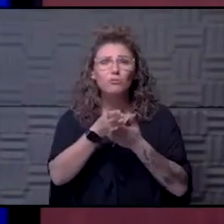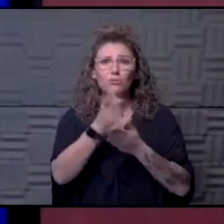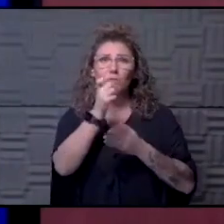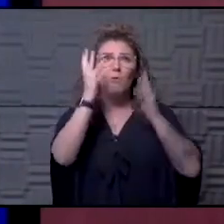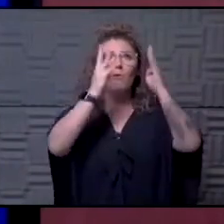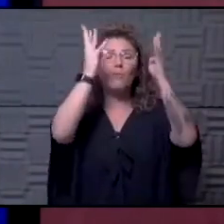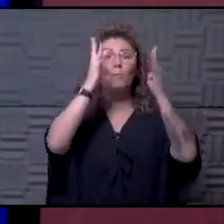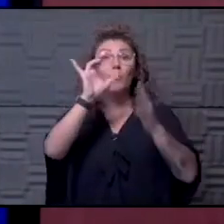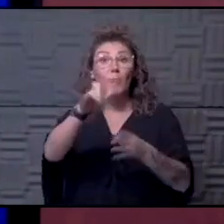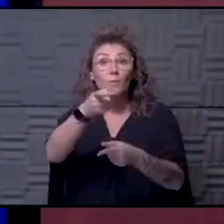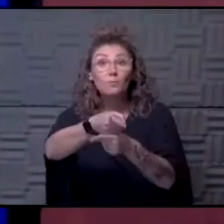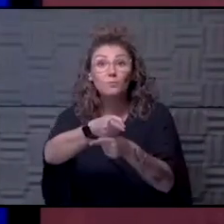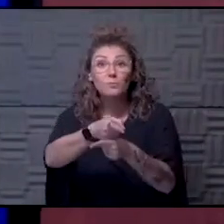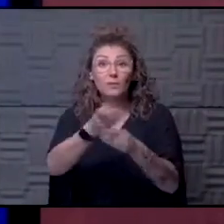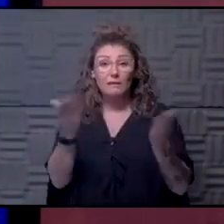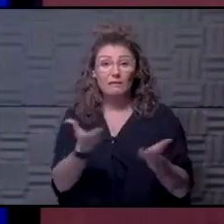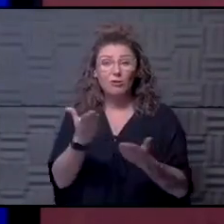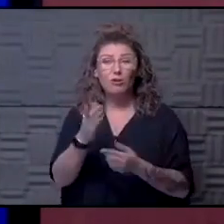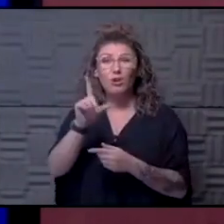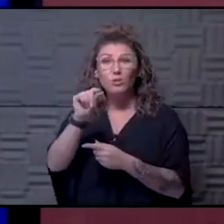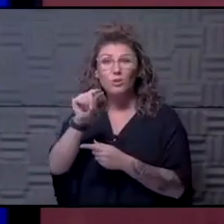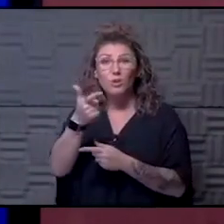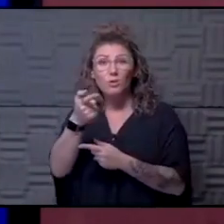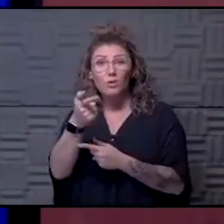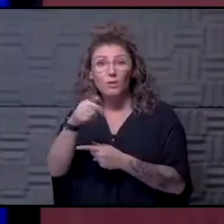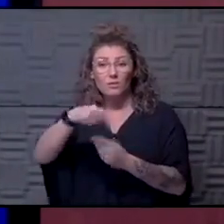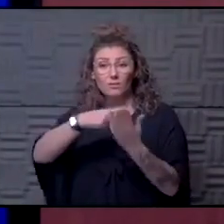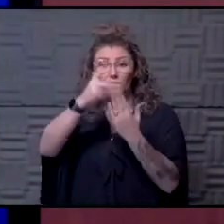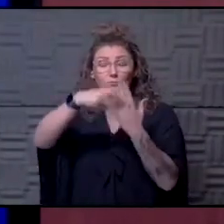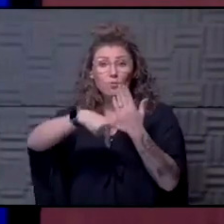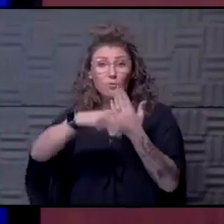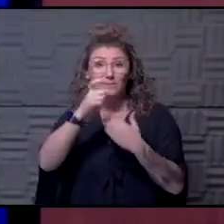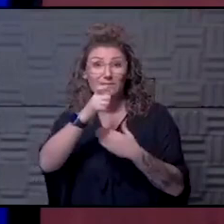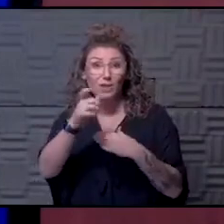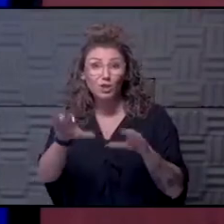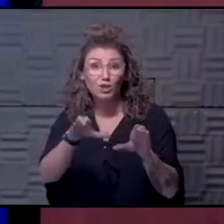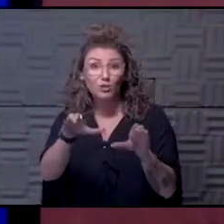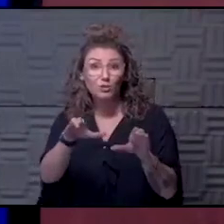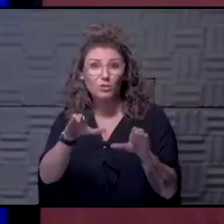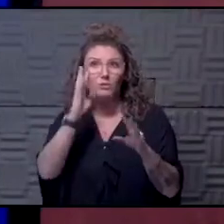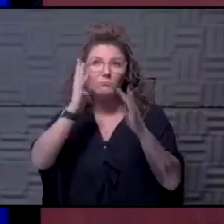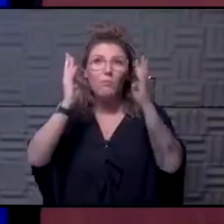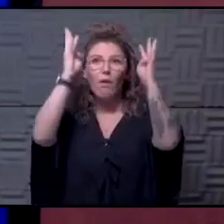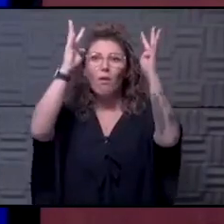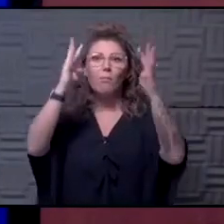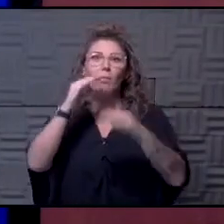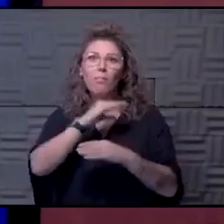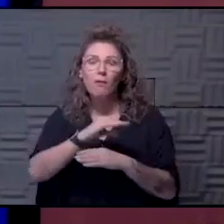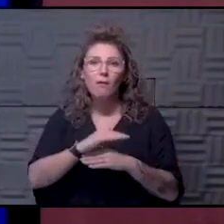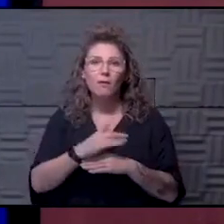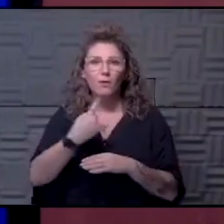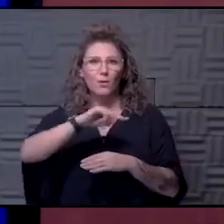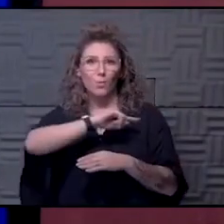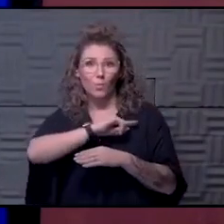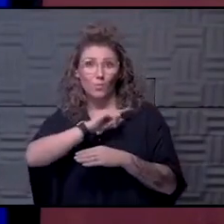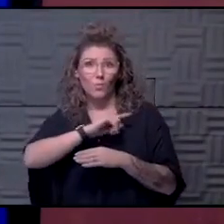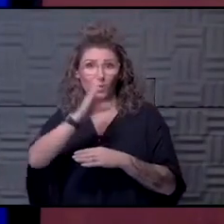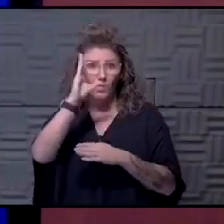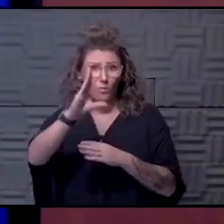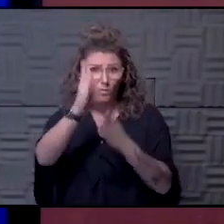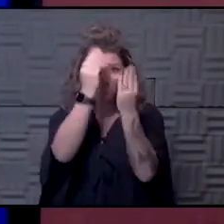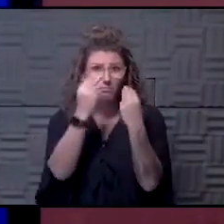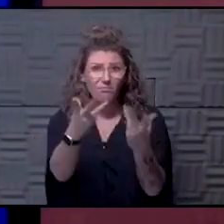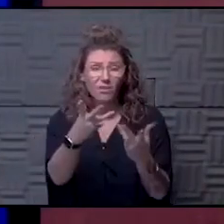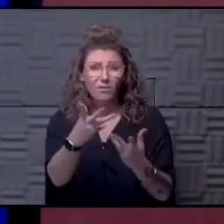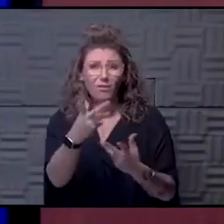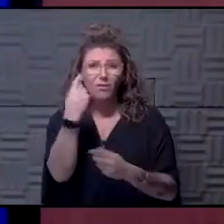right. And here in 2021, one thing this program won't do is make it up. Because we owe it to you to tell